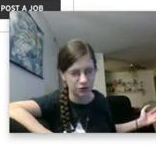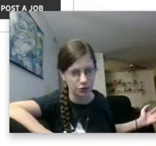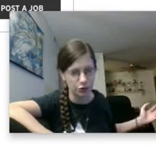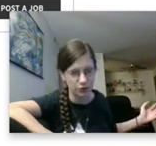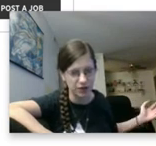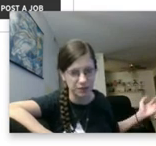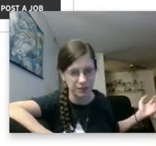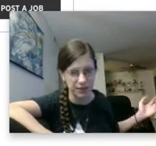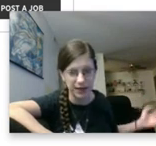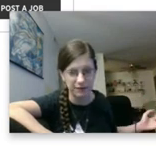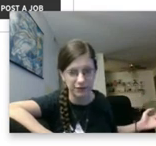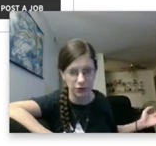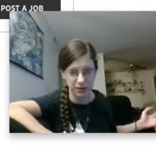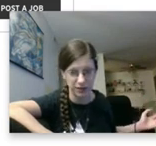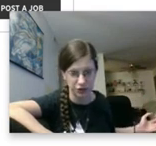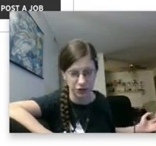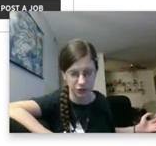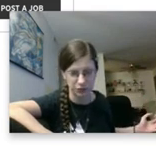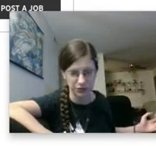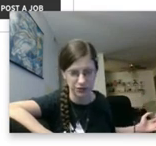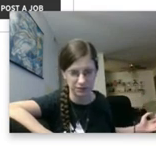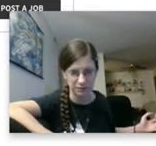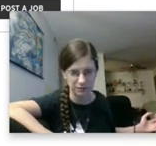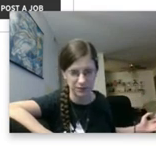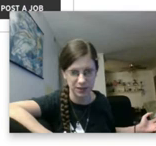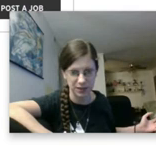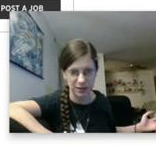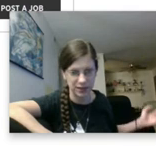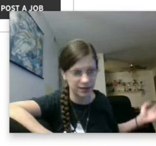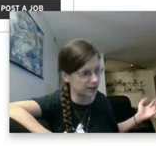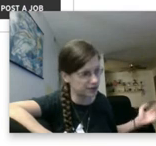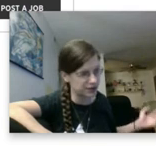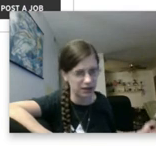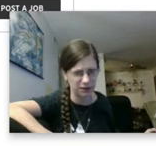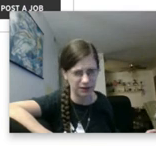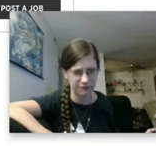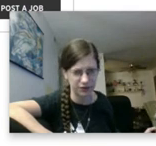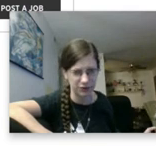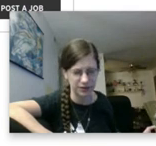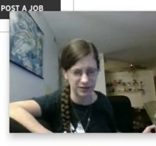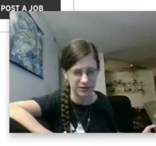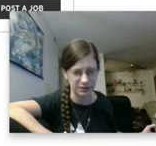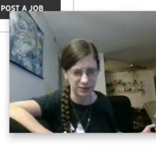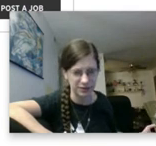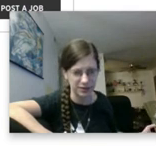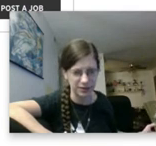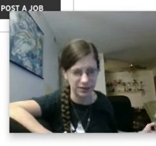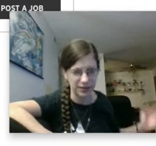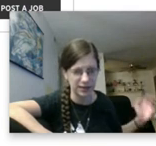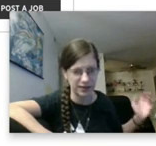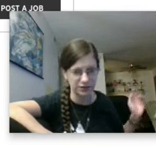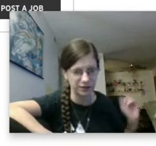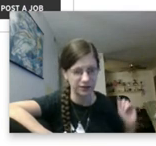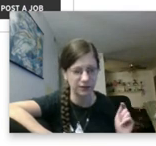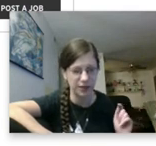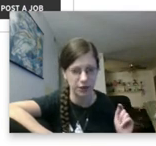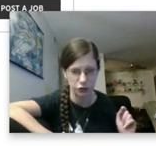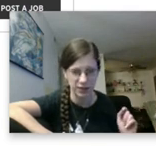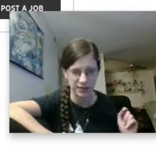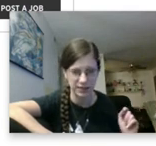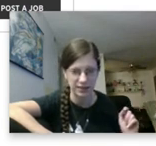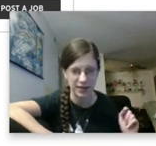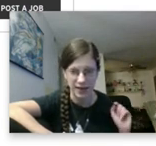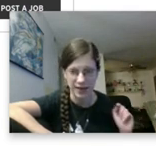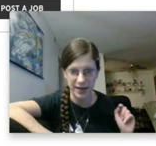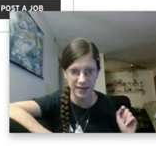to address behavior issues. And I'm sorry, folks. It is literally